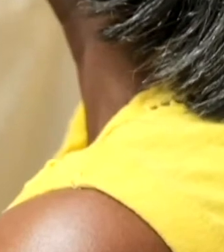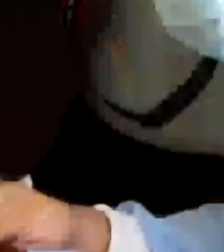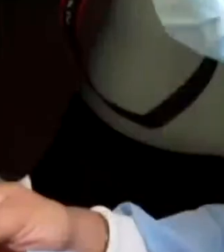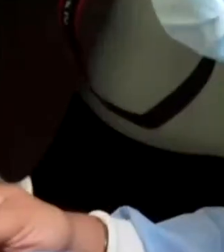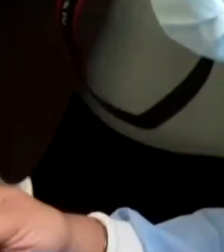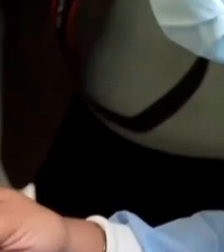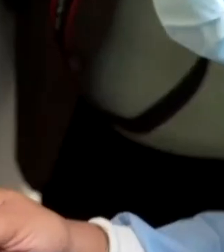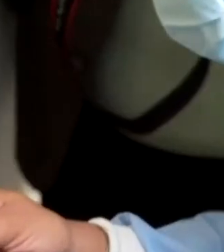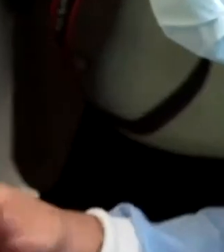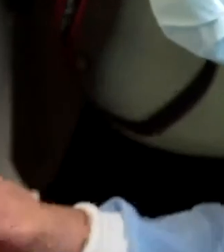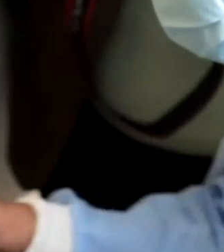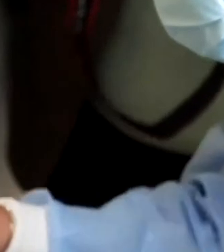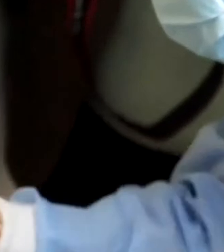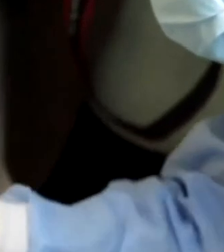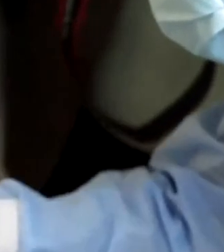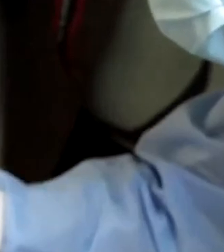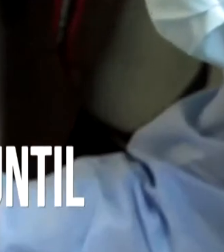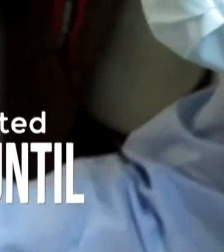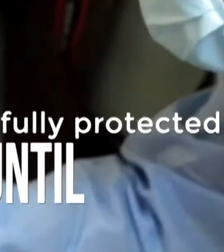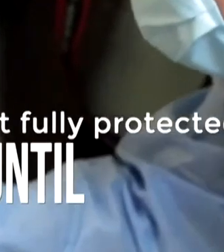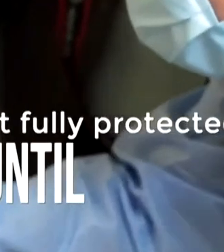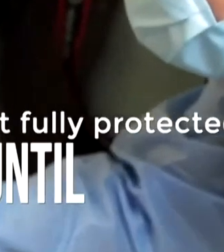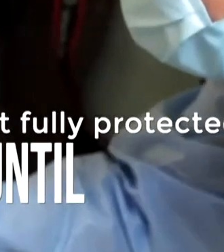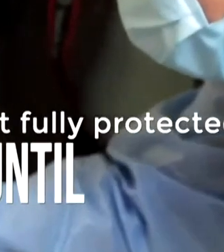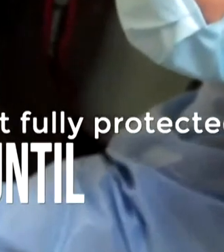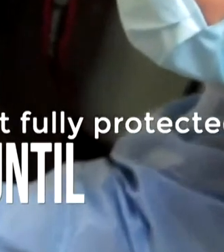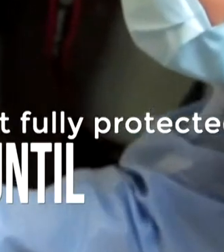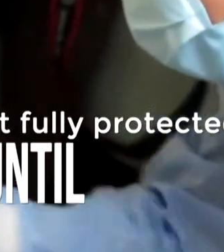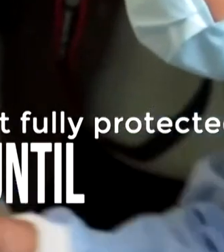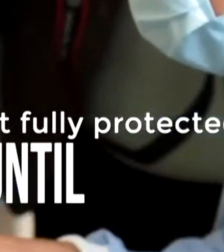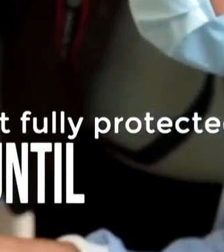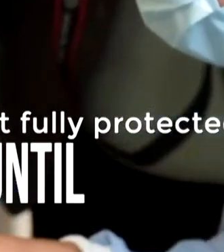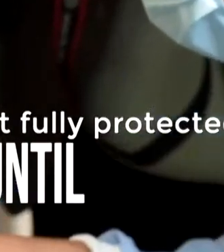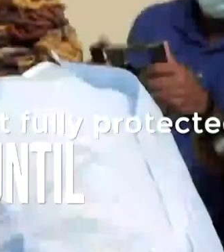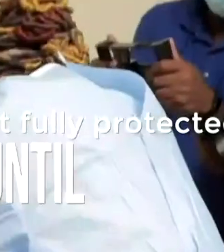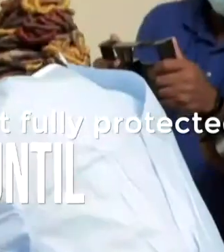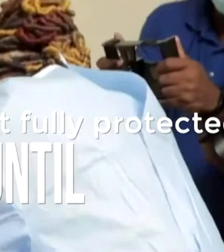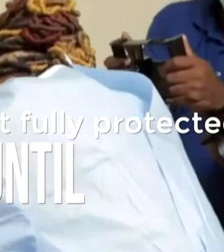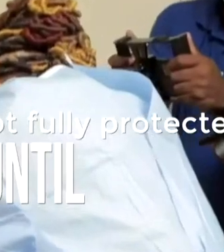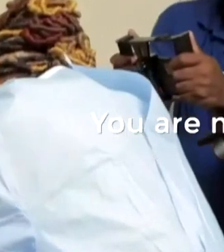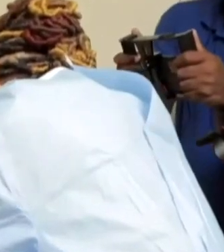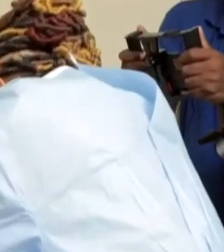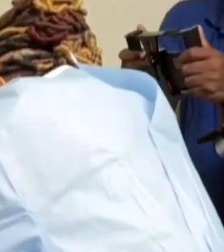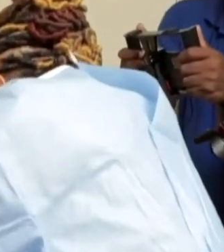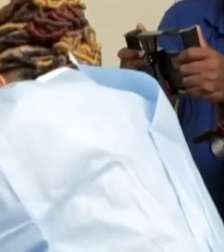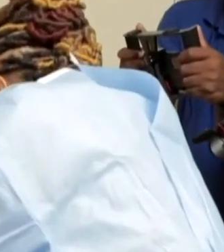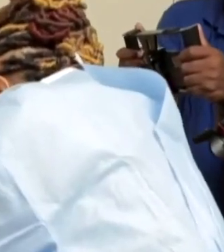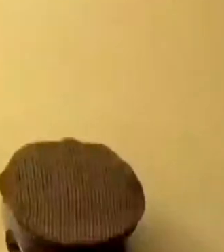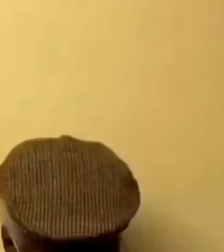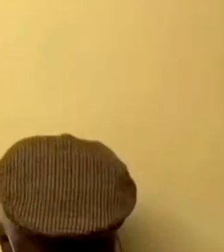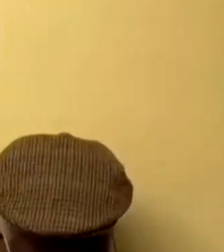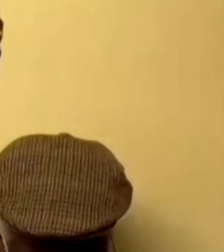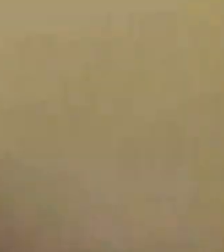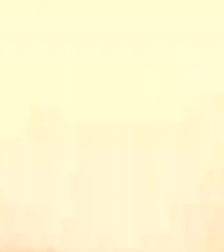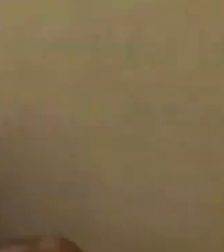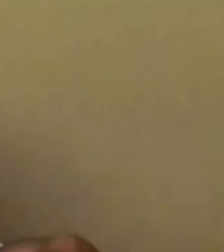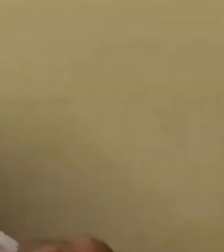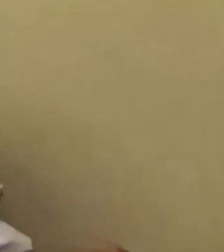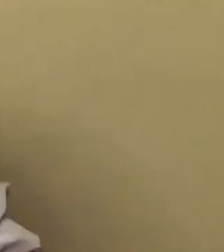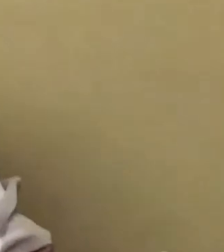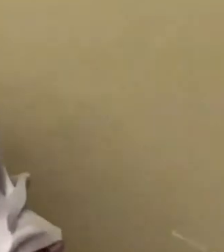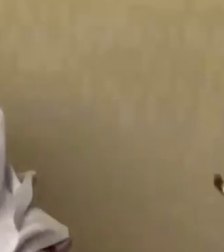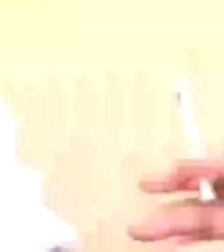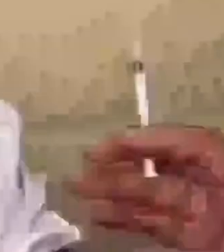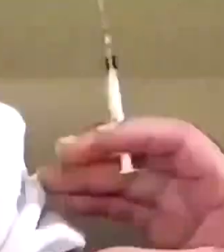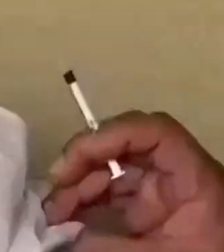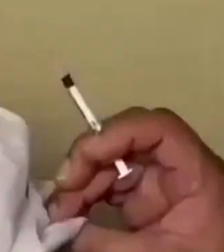at preventing COVID-19 infection. However, you are not fully protected until 10 to 14 days after receiving the second